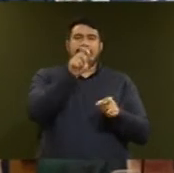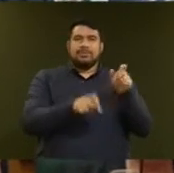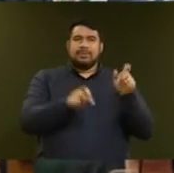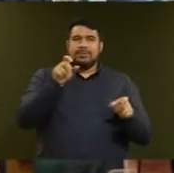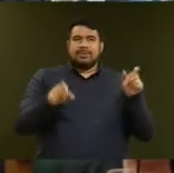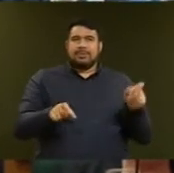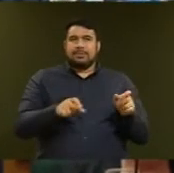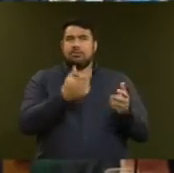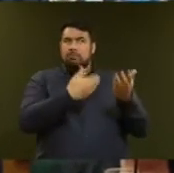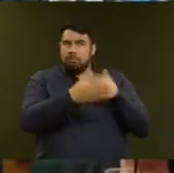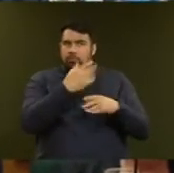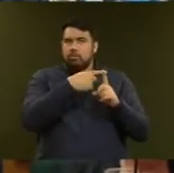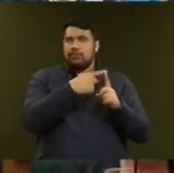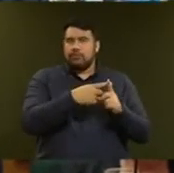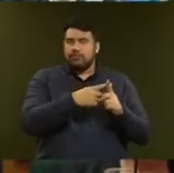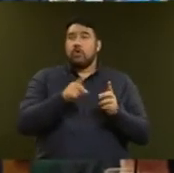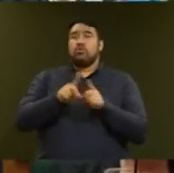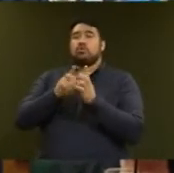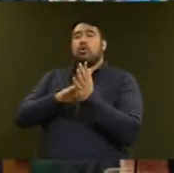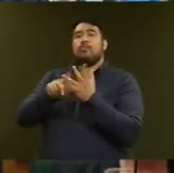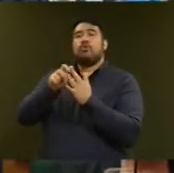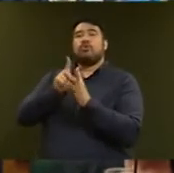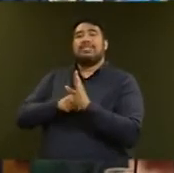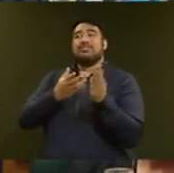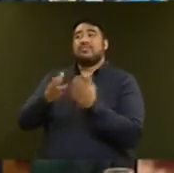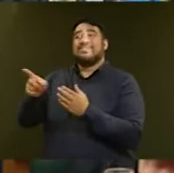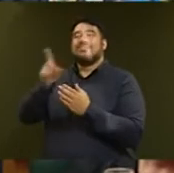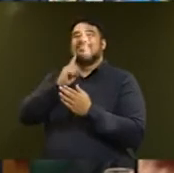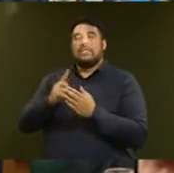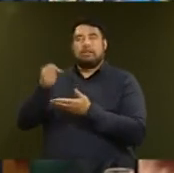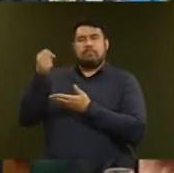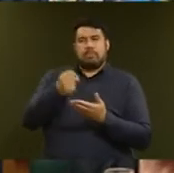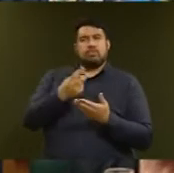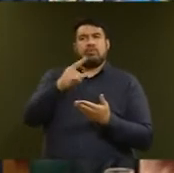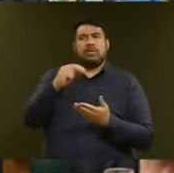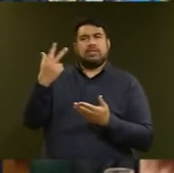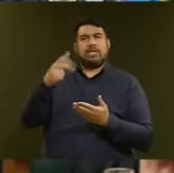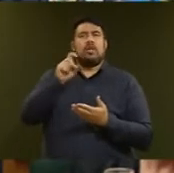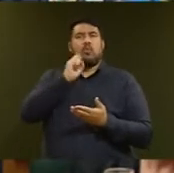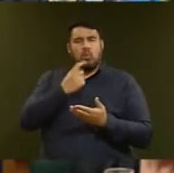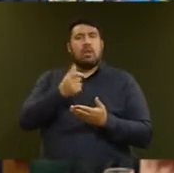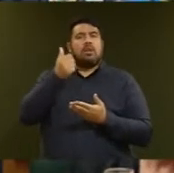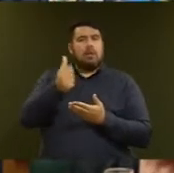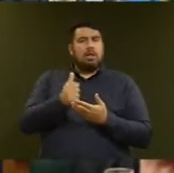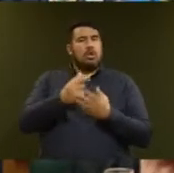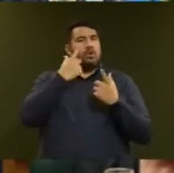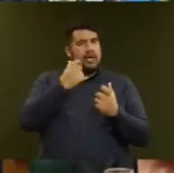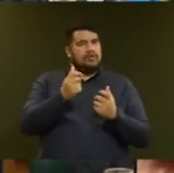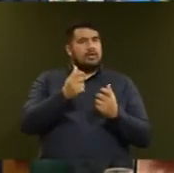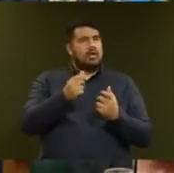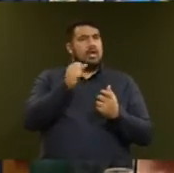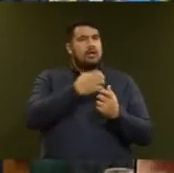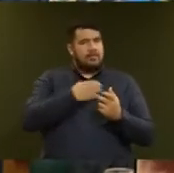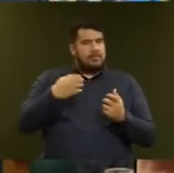Services said that Budget 2018 preserved New Zealand's strong public finances and underscored the Government's quote, very